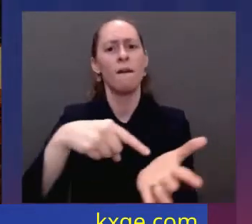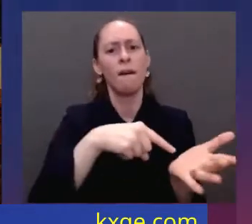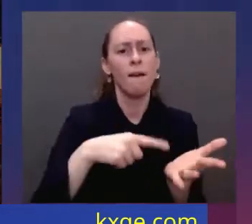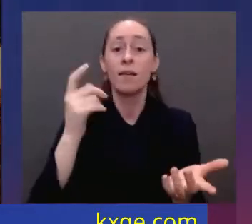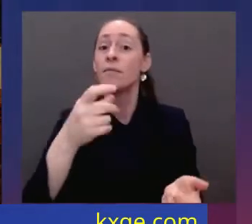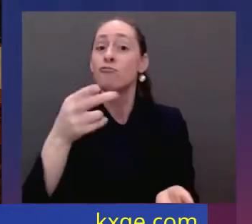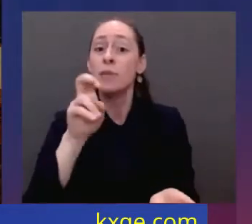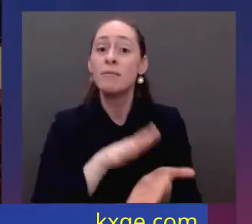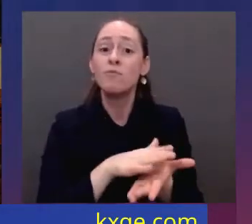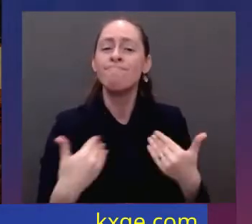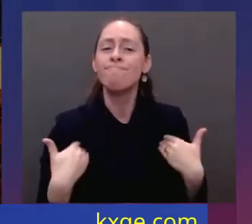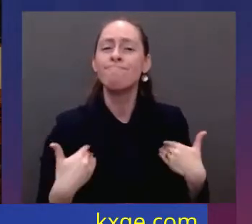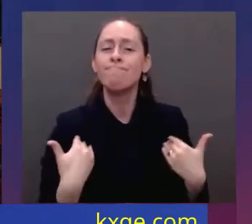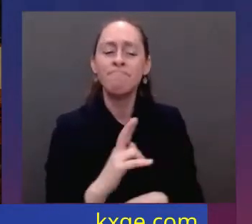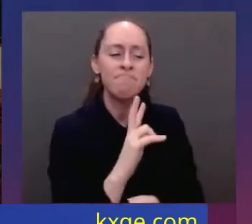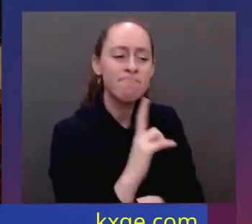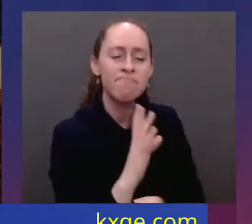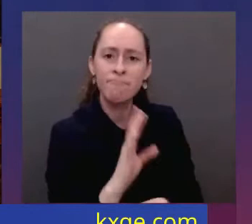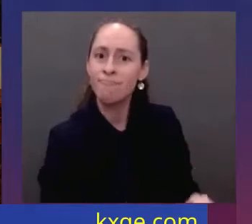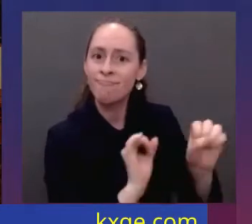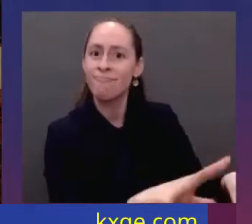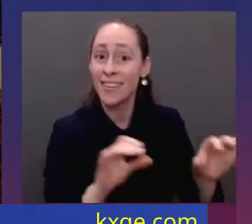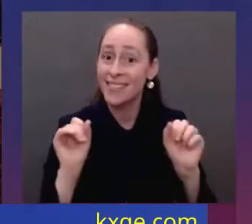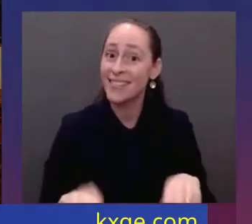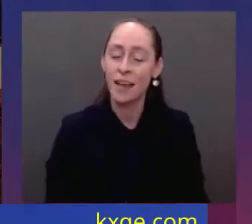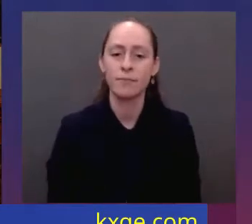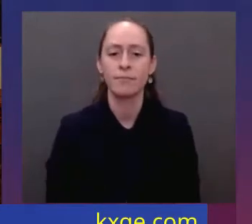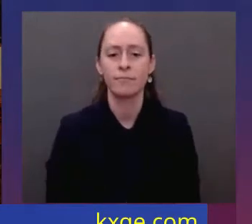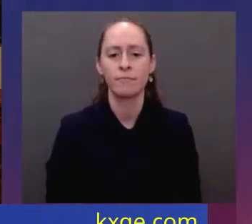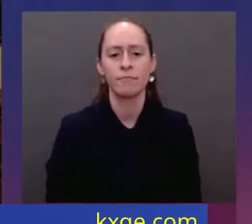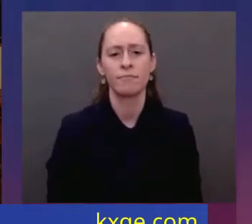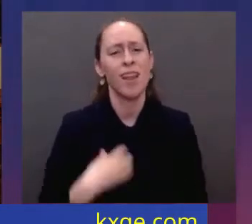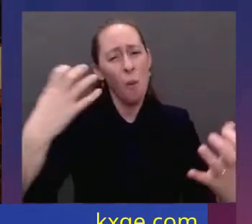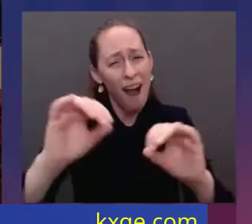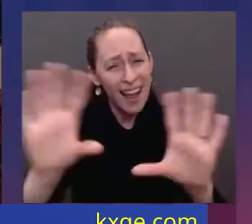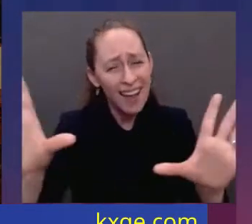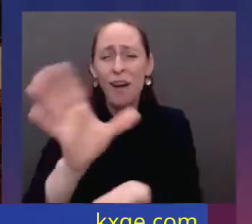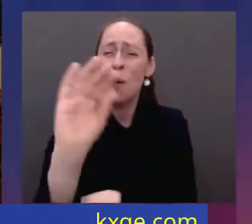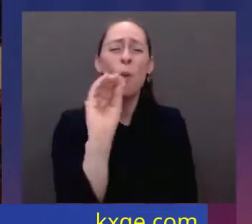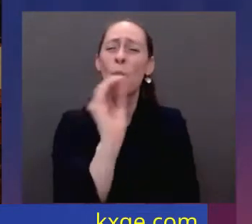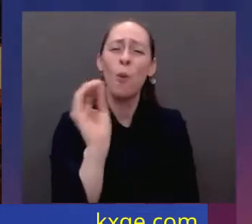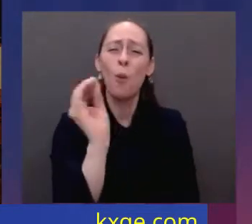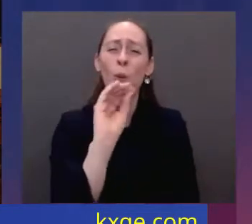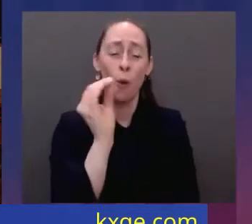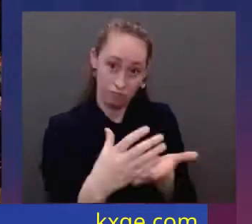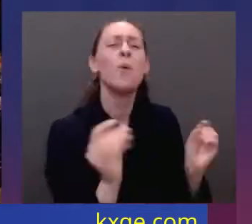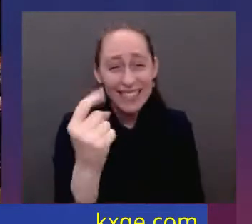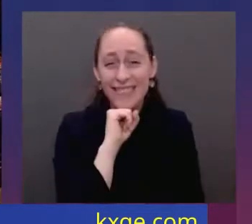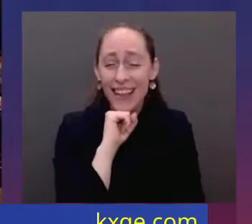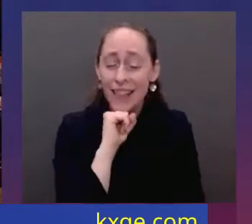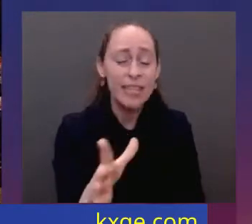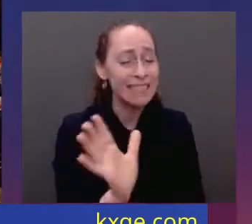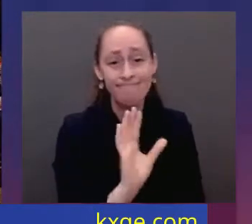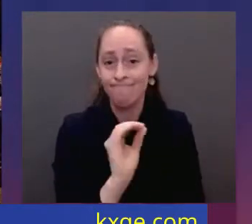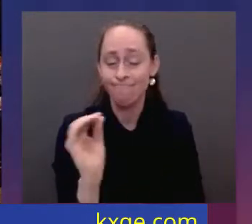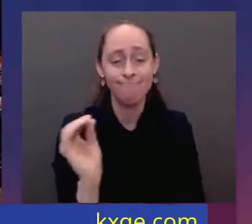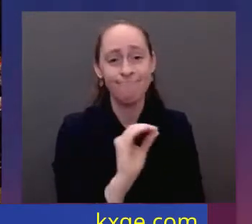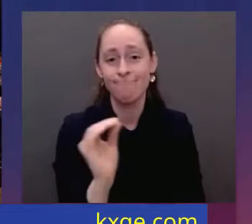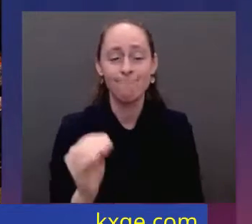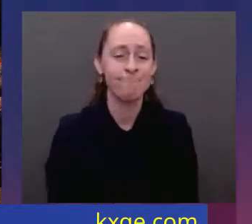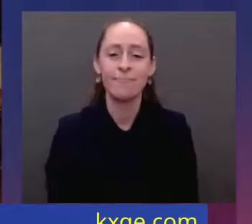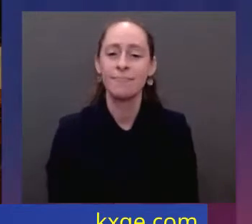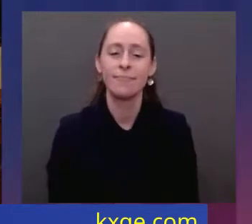let me say this again, nobody earning less than $400,000 a year will pay an additional penny in new taxes. Not a single penny. I may be wrong,